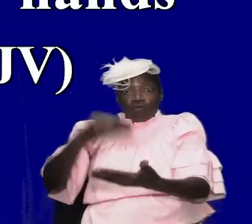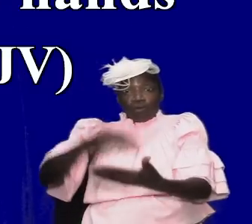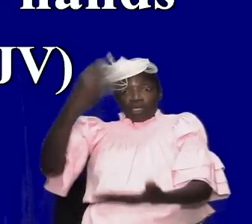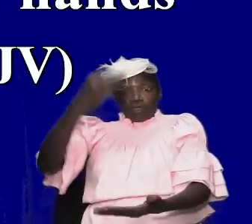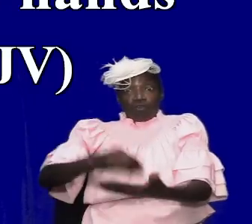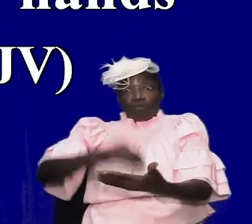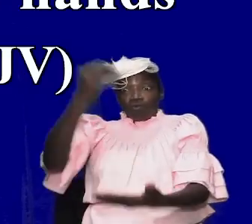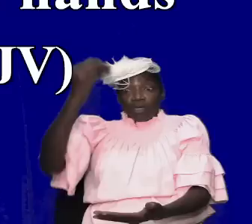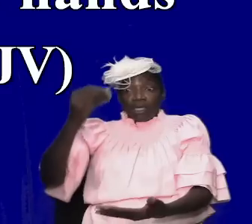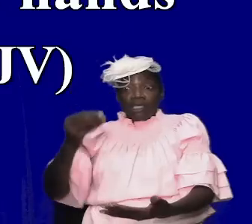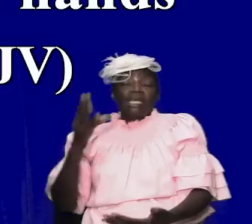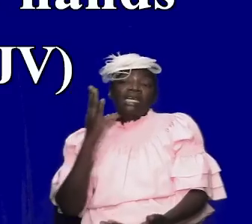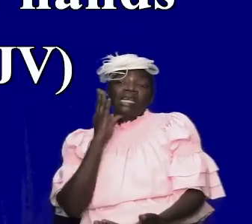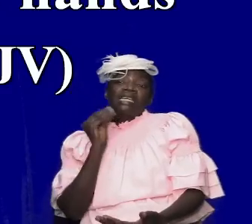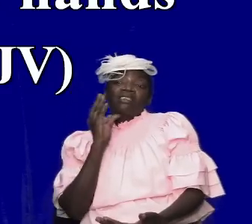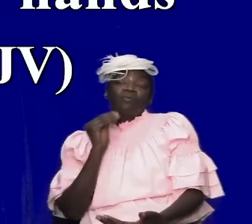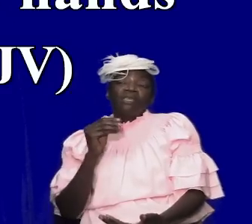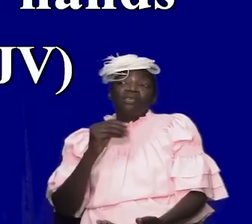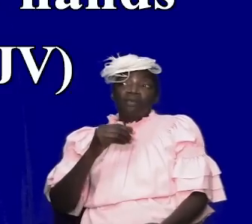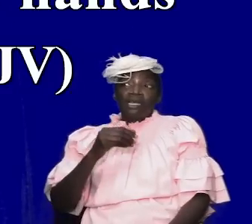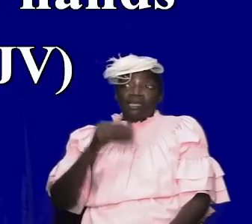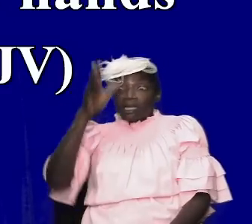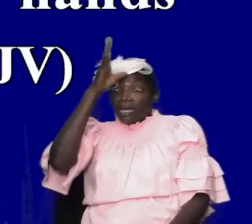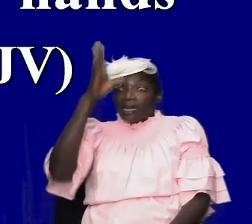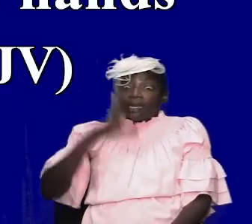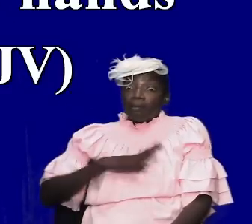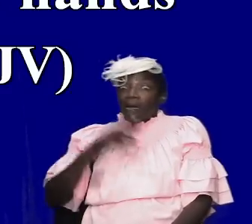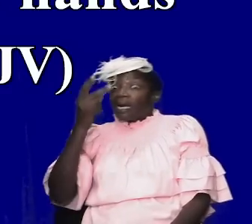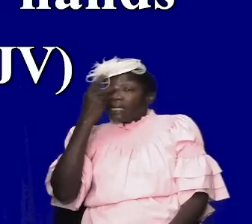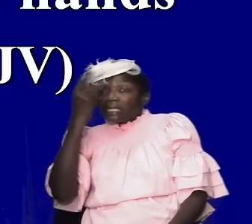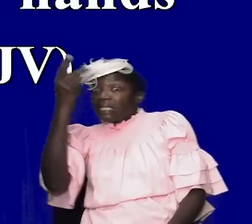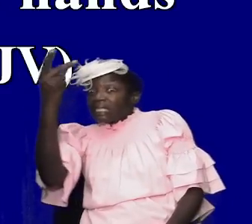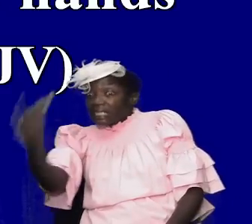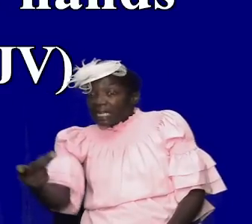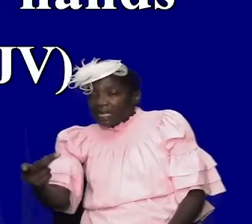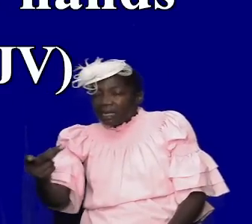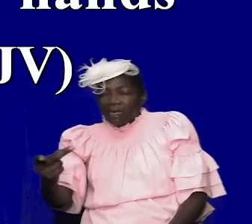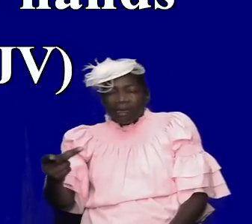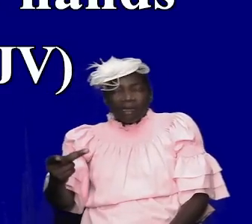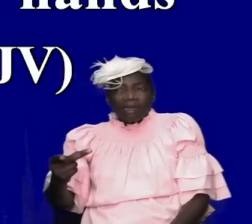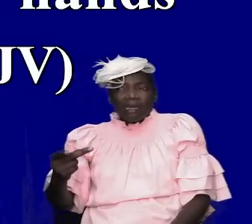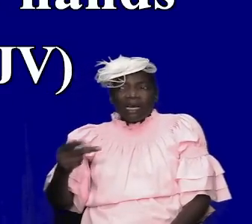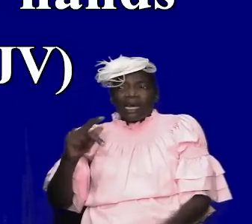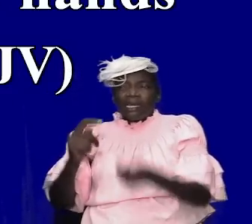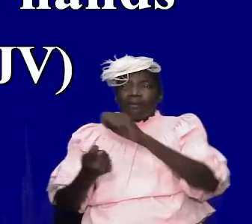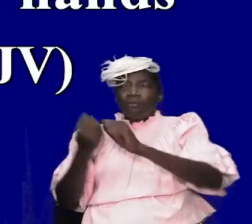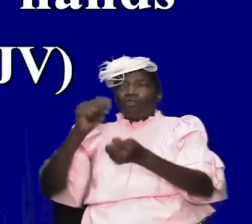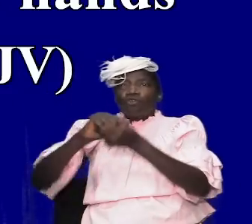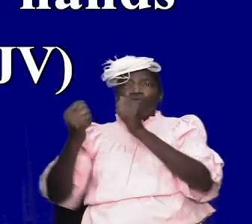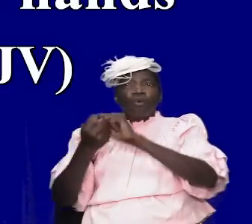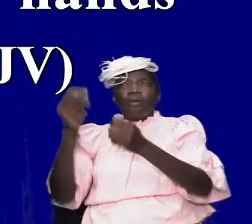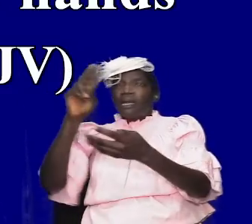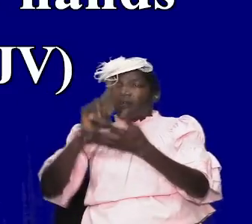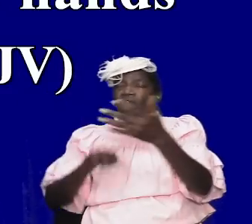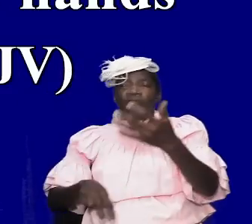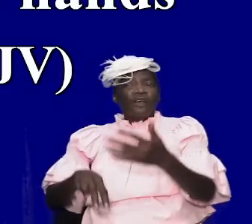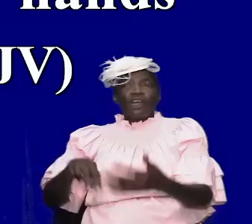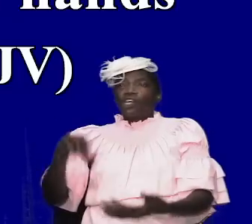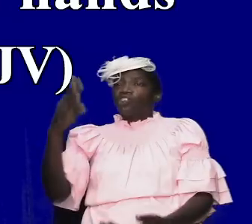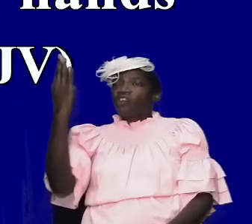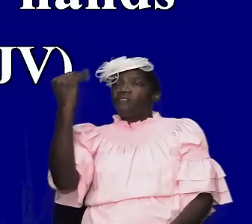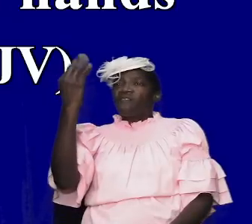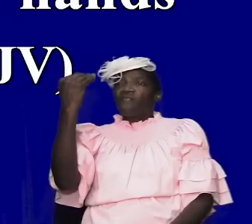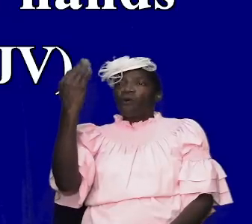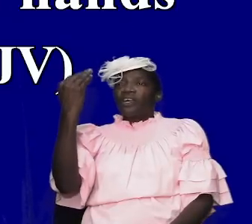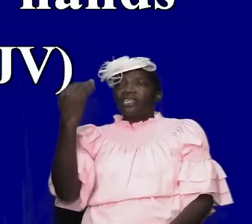that asaph had he saw these things that it bothered him and then now verse 14 it is